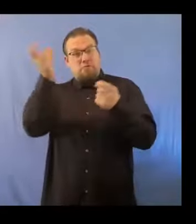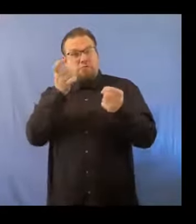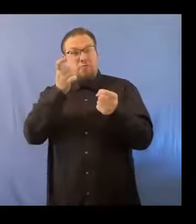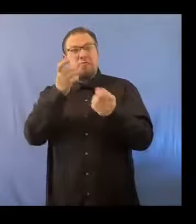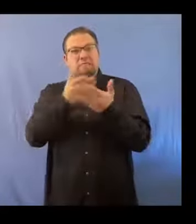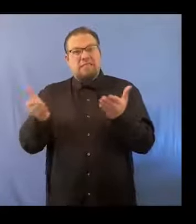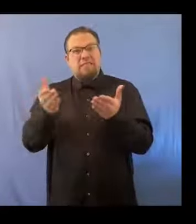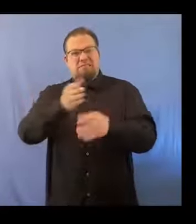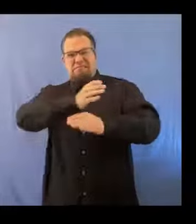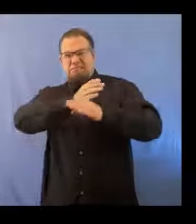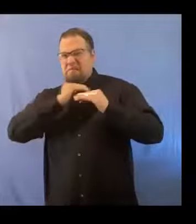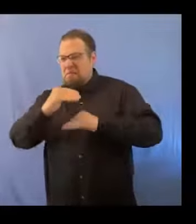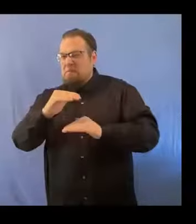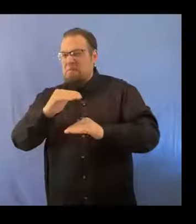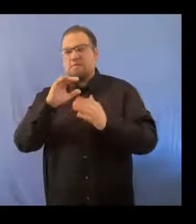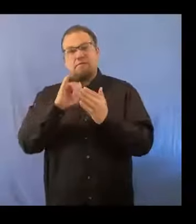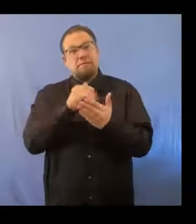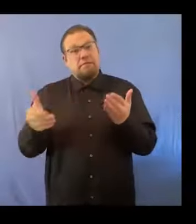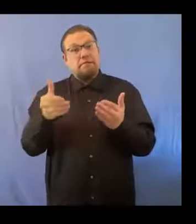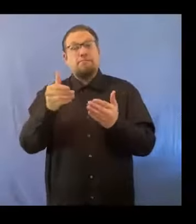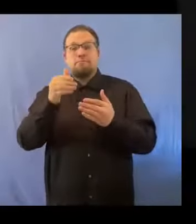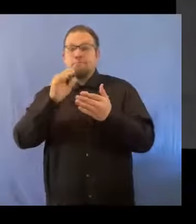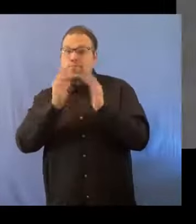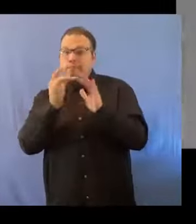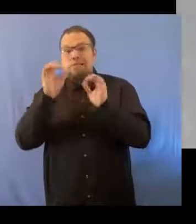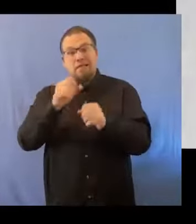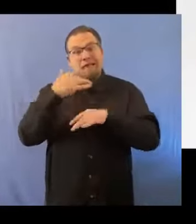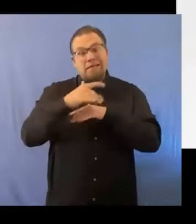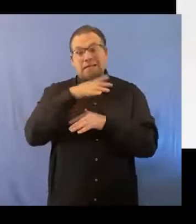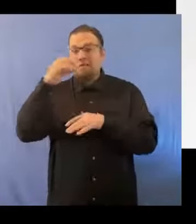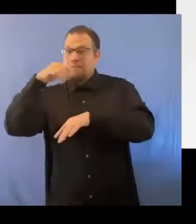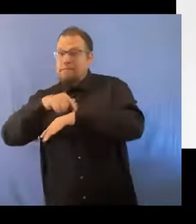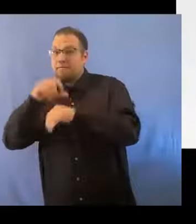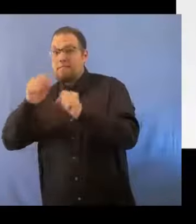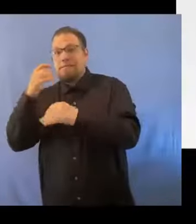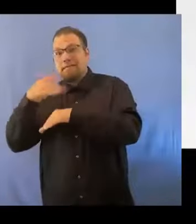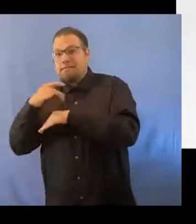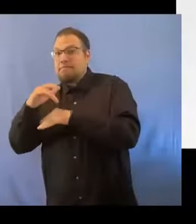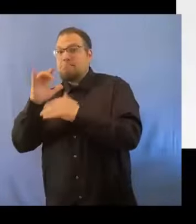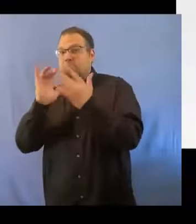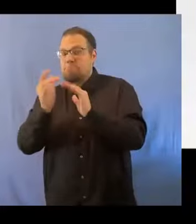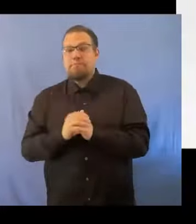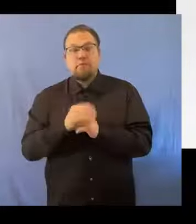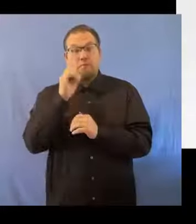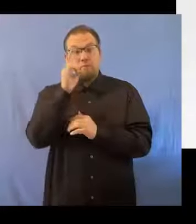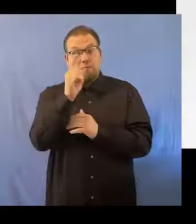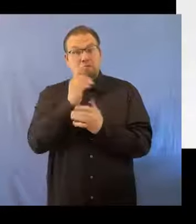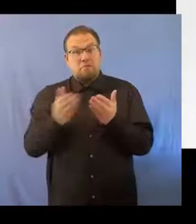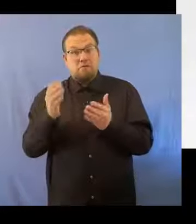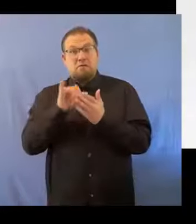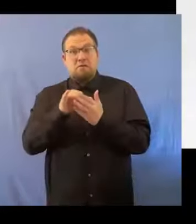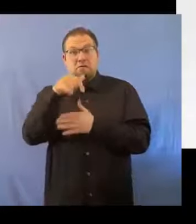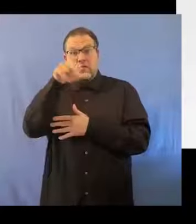child can access as well as the times of day they can access them. One potential app for parental controls is the Questodio app.